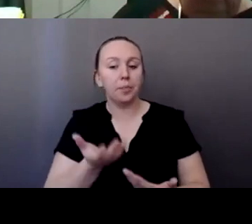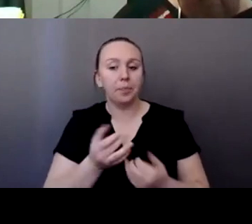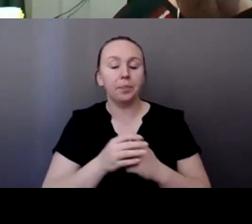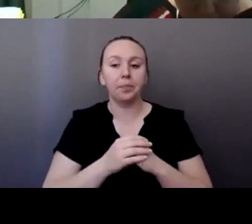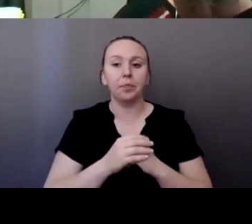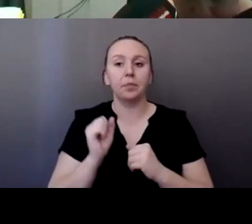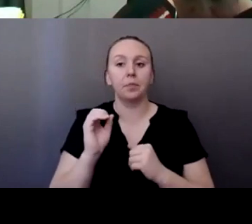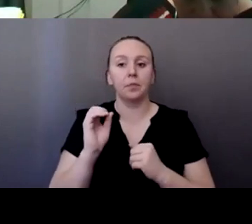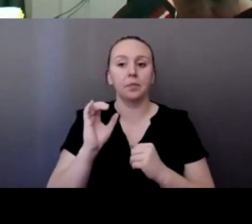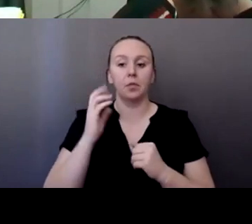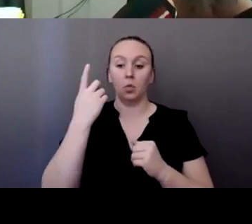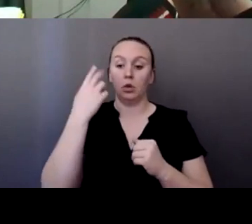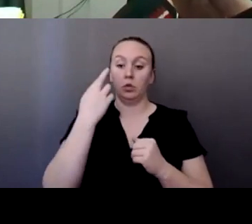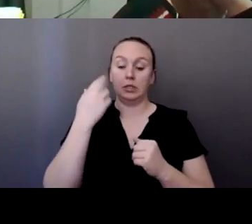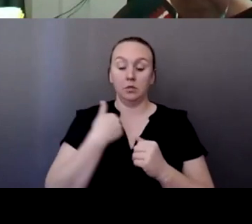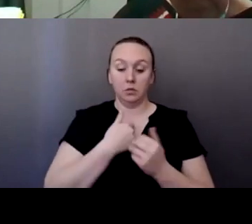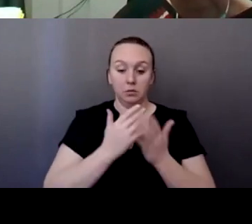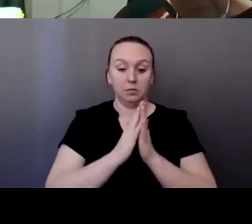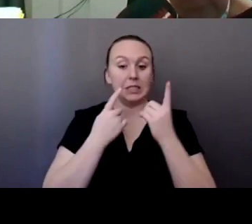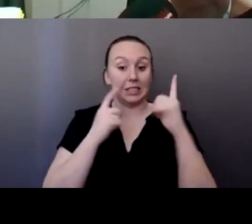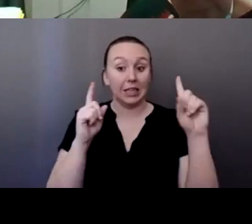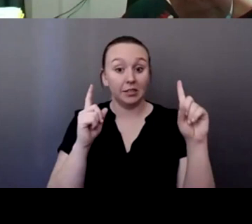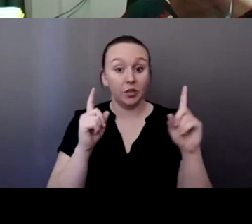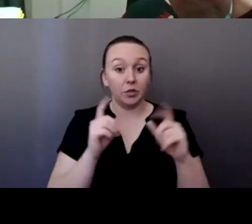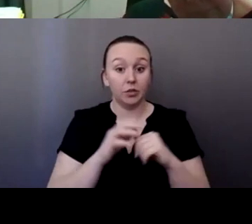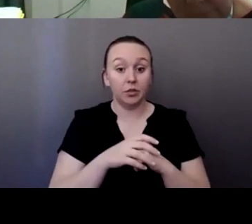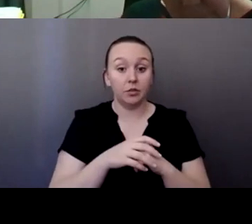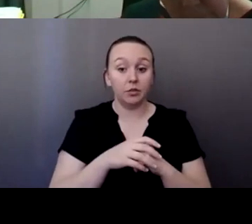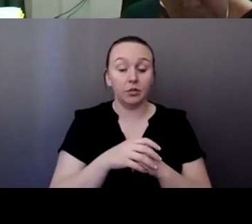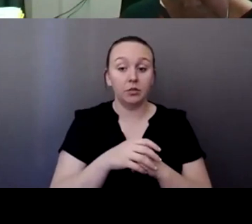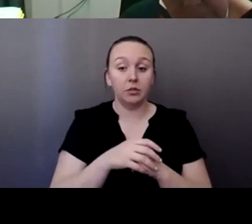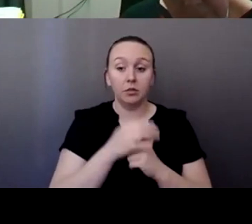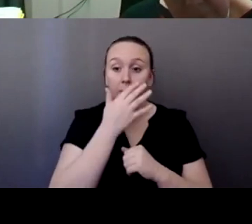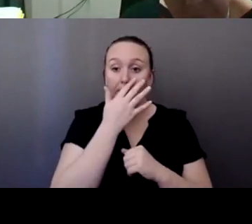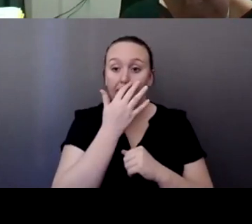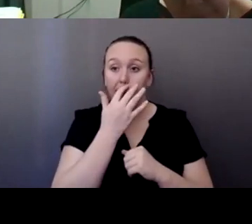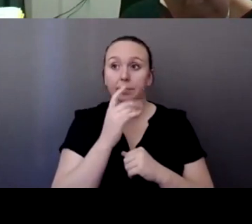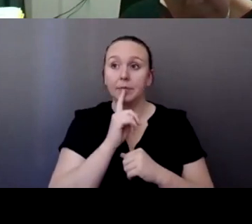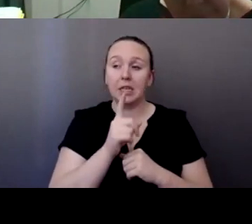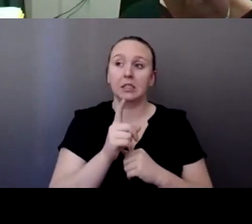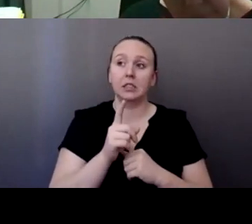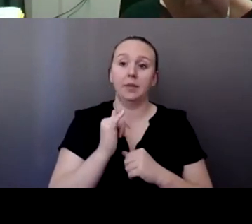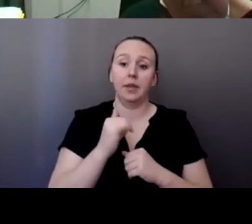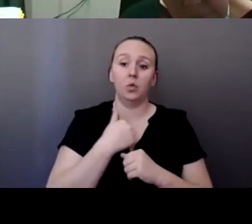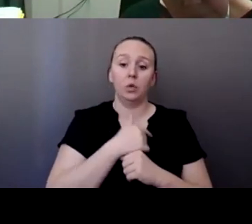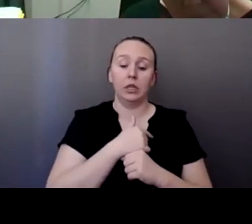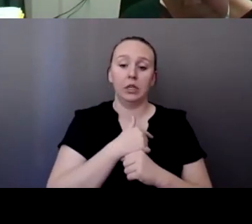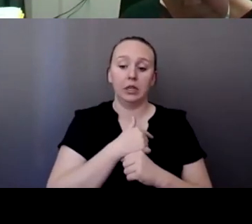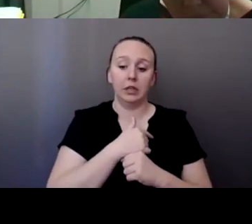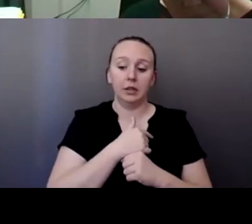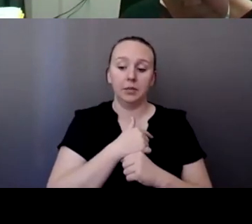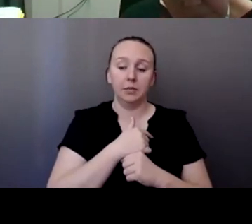reasons why we're so successful, um, is that we will actually post the